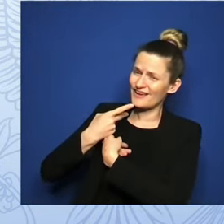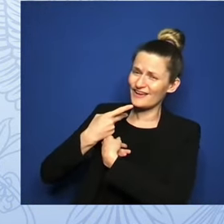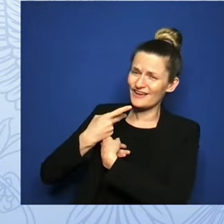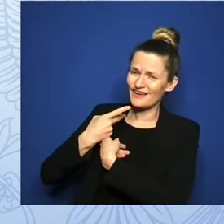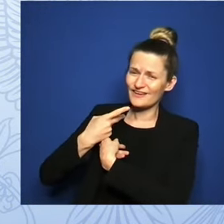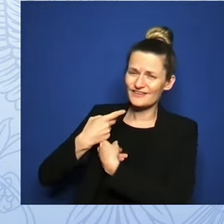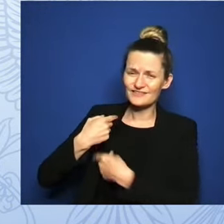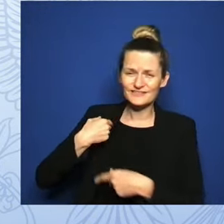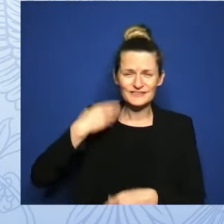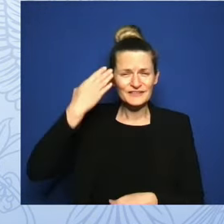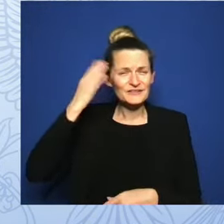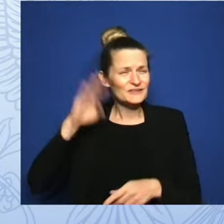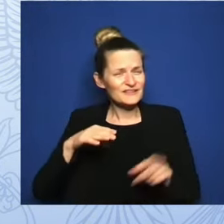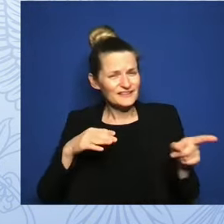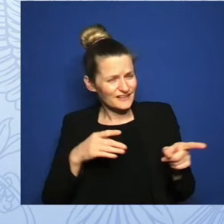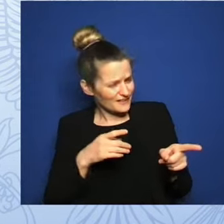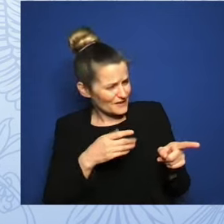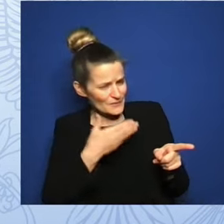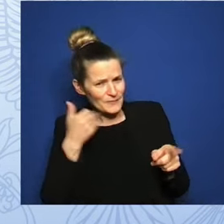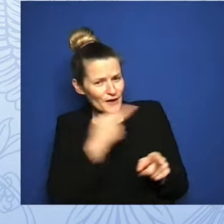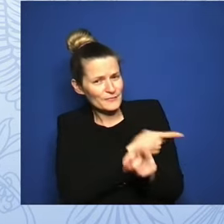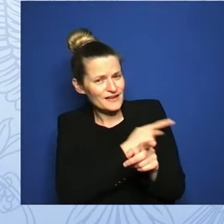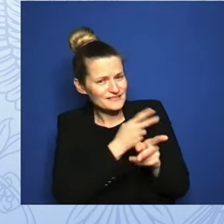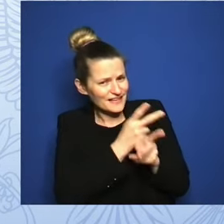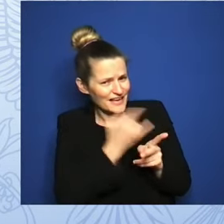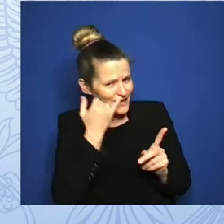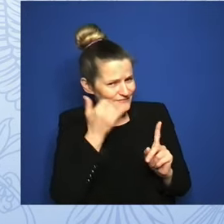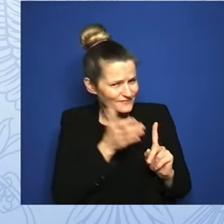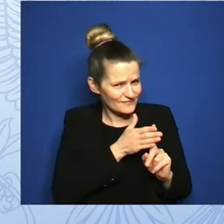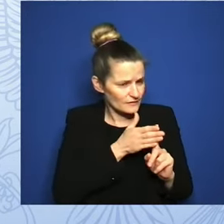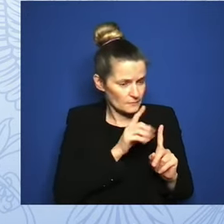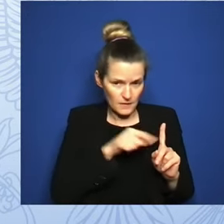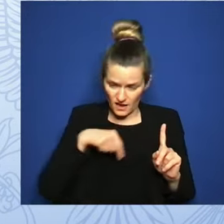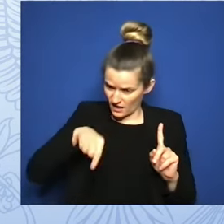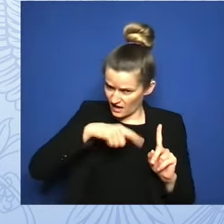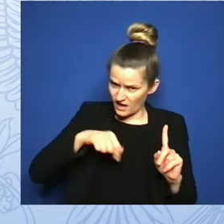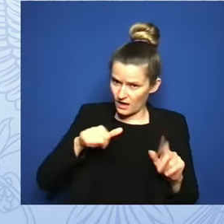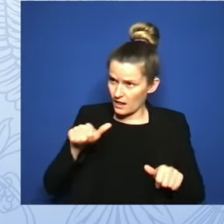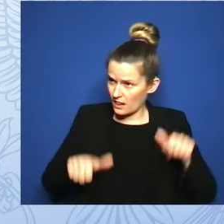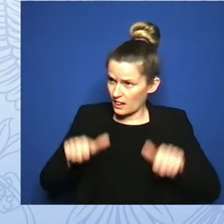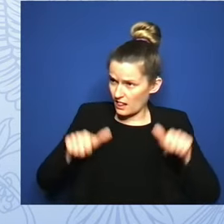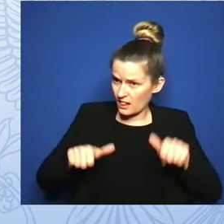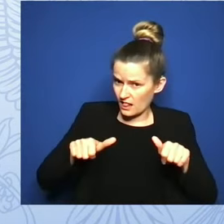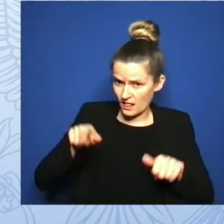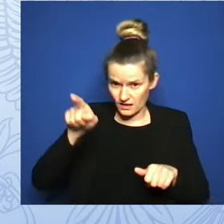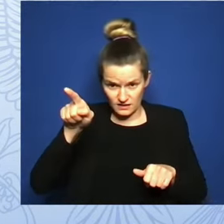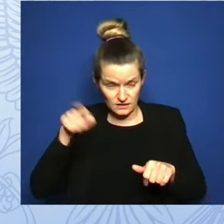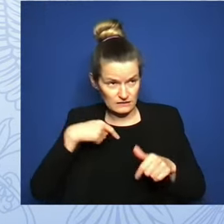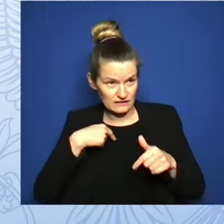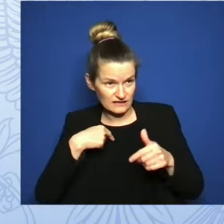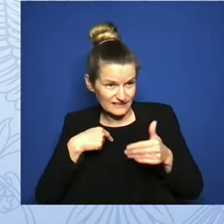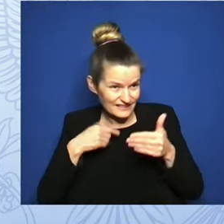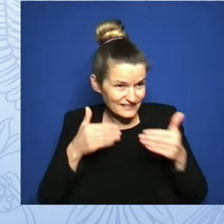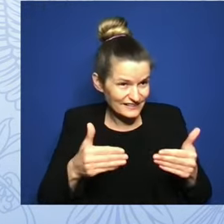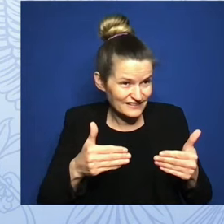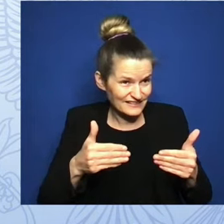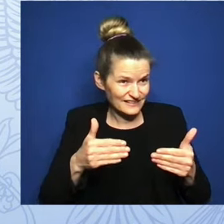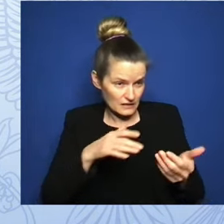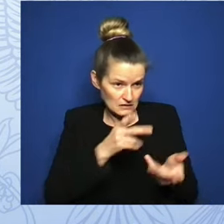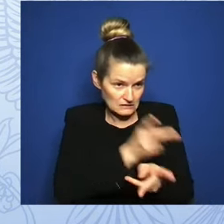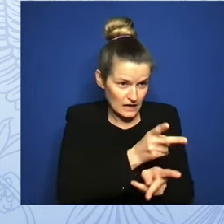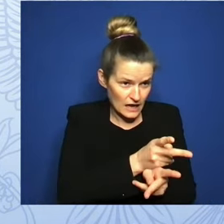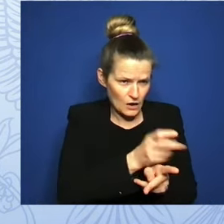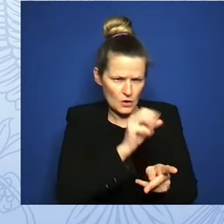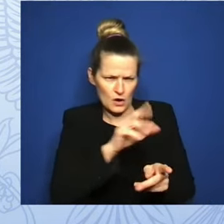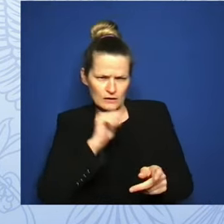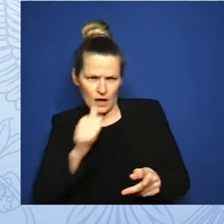procedures are legal. And like those who are with us today, far, far